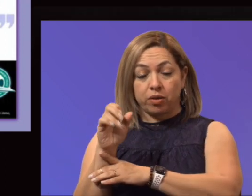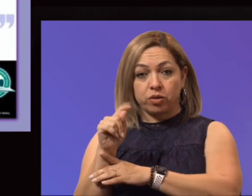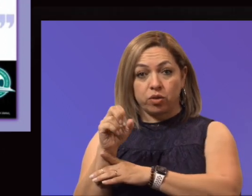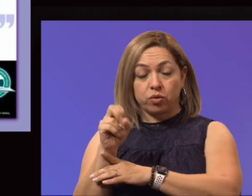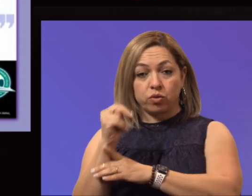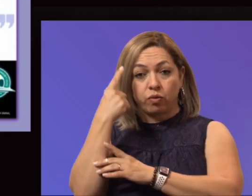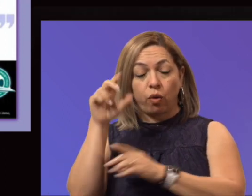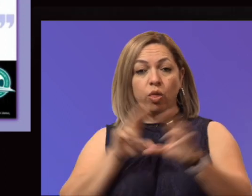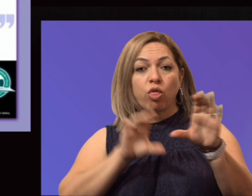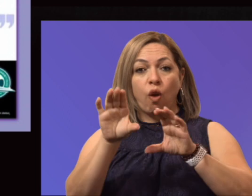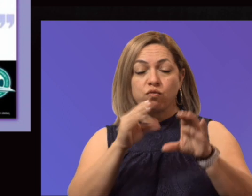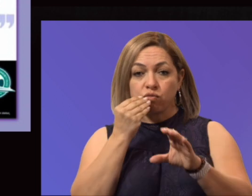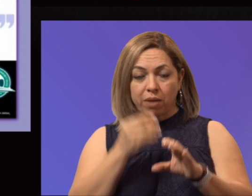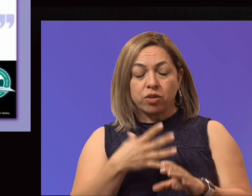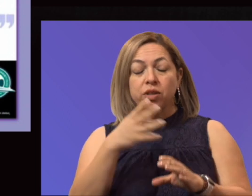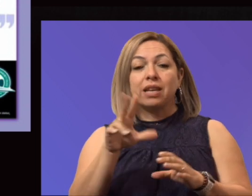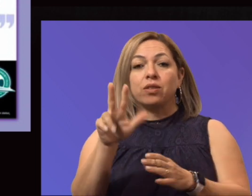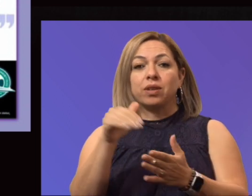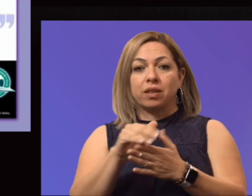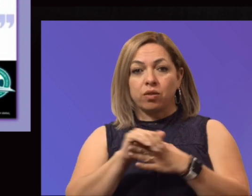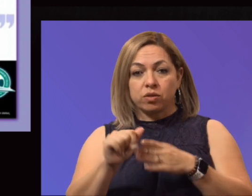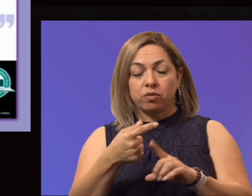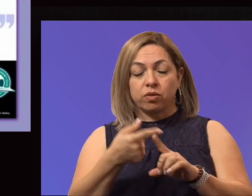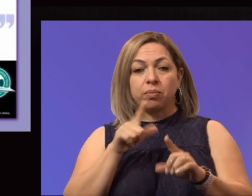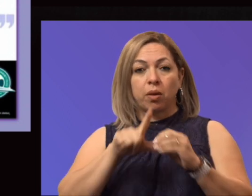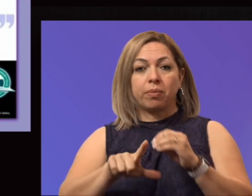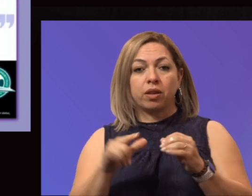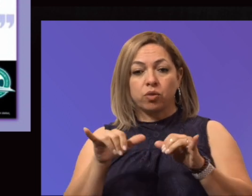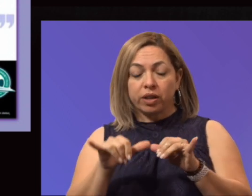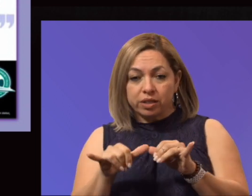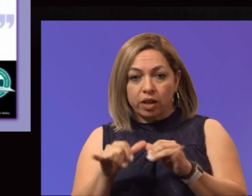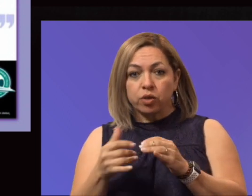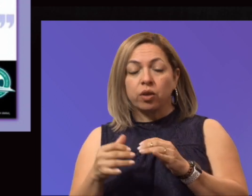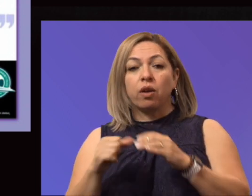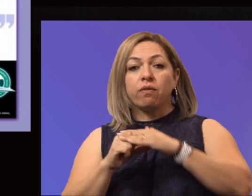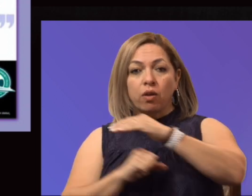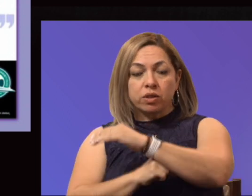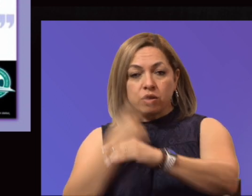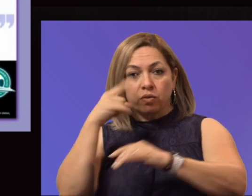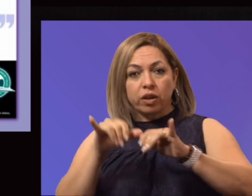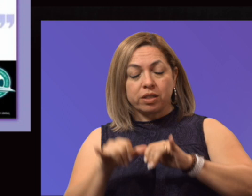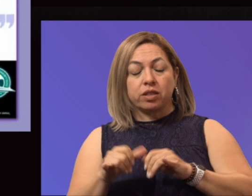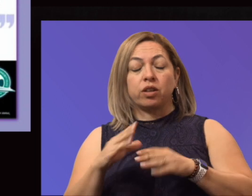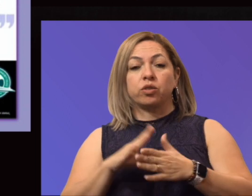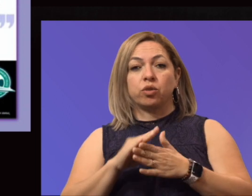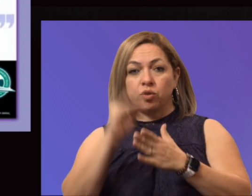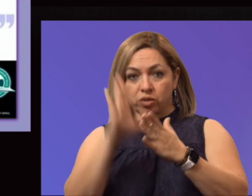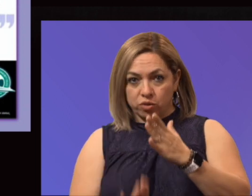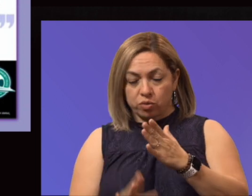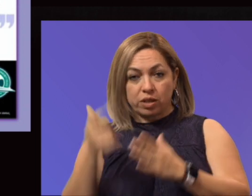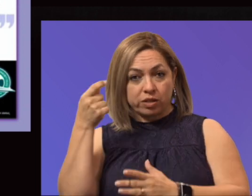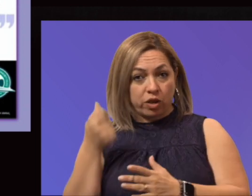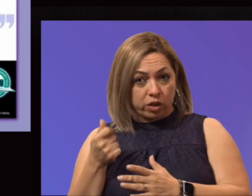Foundation for architecture student scholarships. So, certainly want to thank all of the members involved, and we have another student